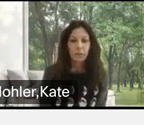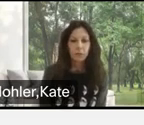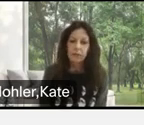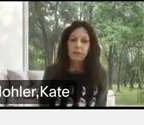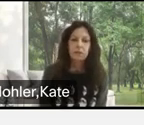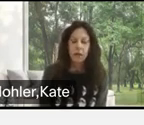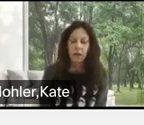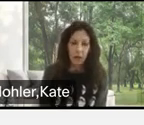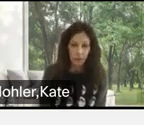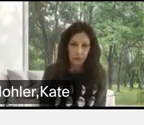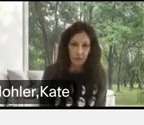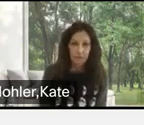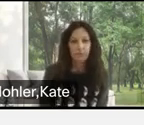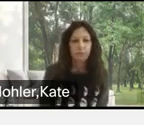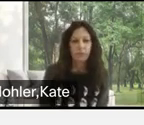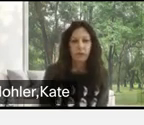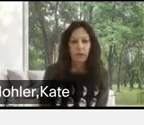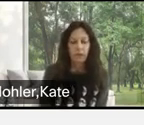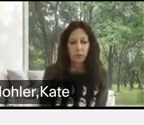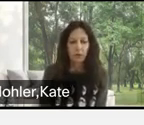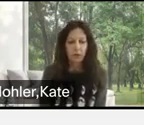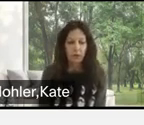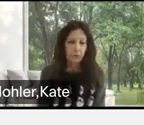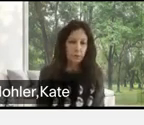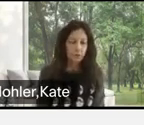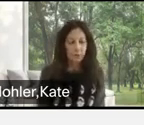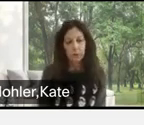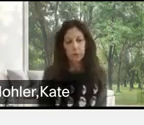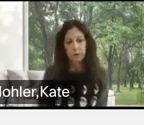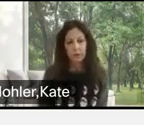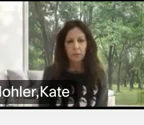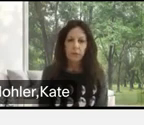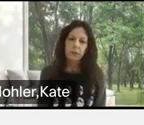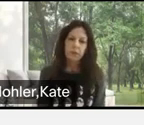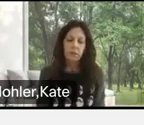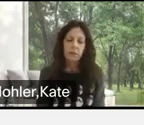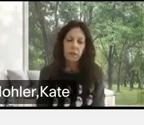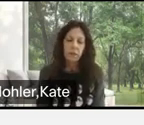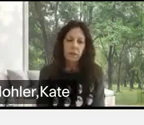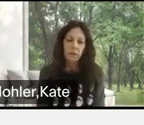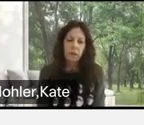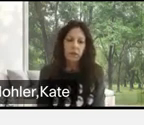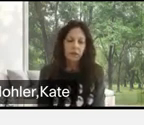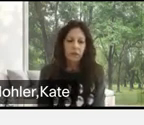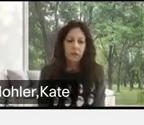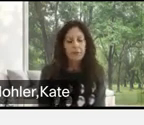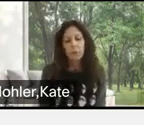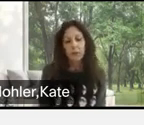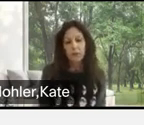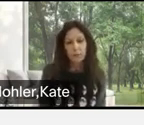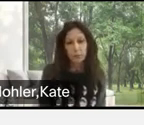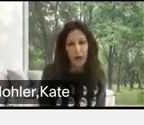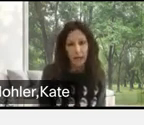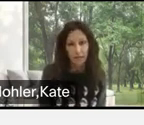Some reasons are obvious. So, we call these observable disabilities. You know, if, if